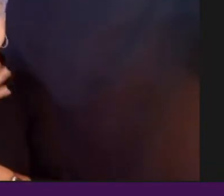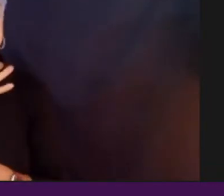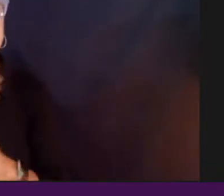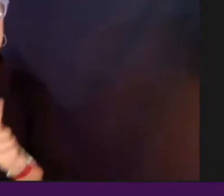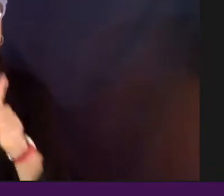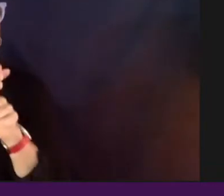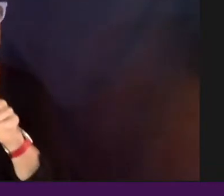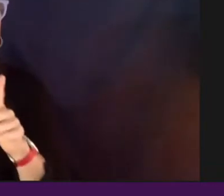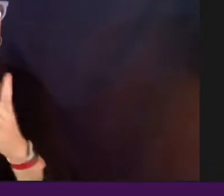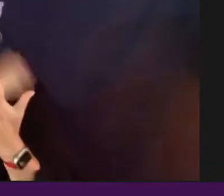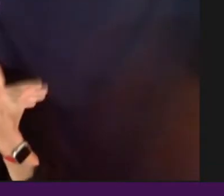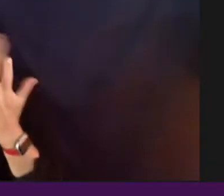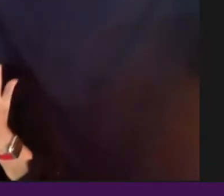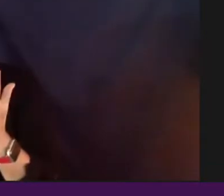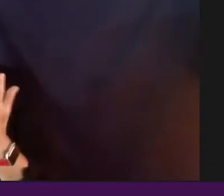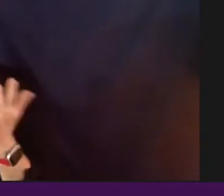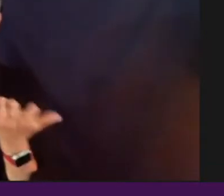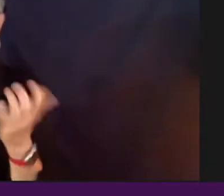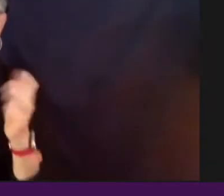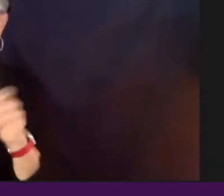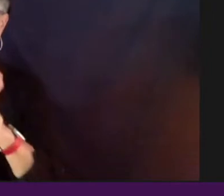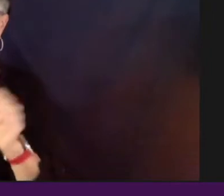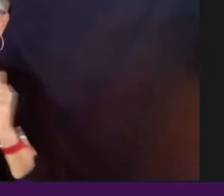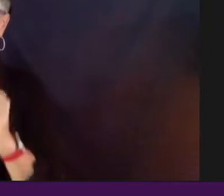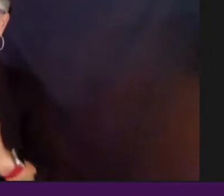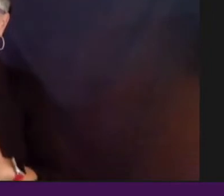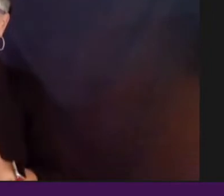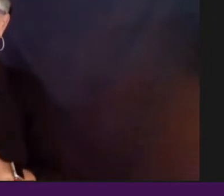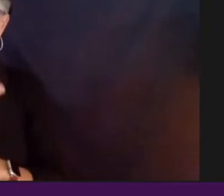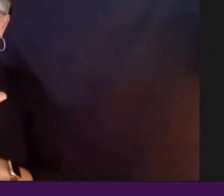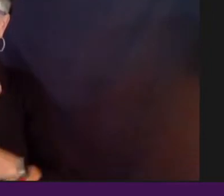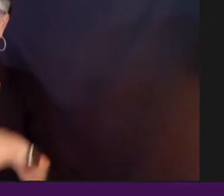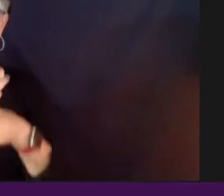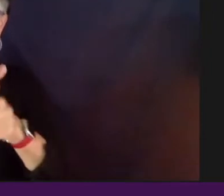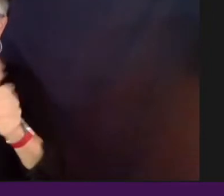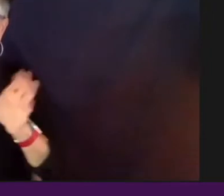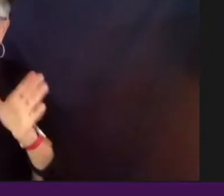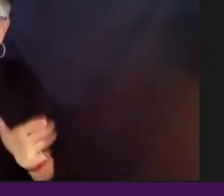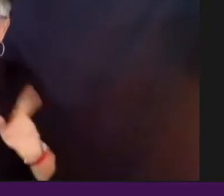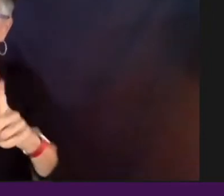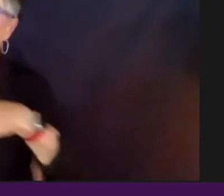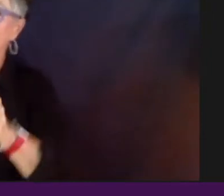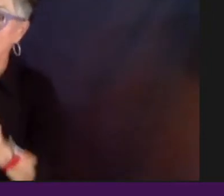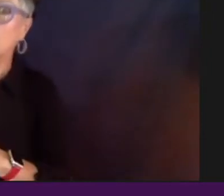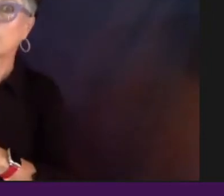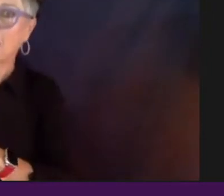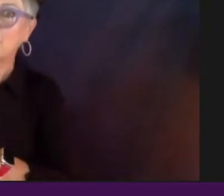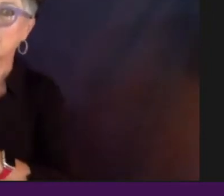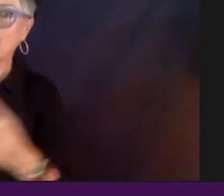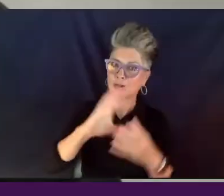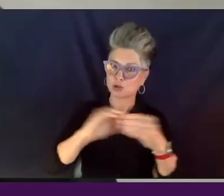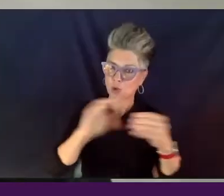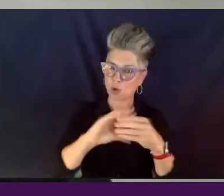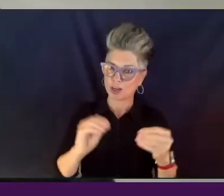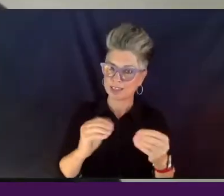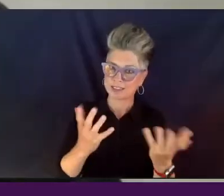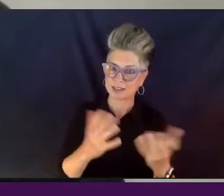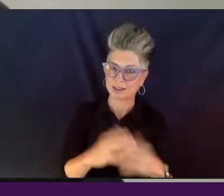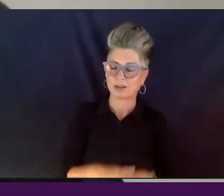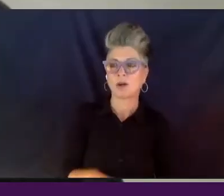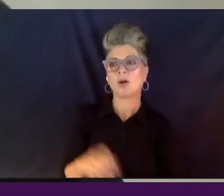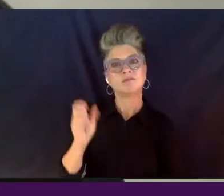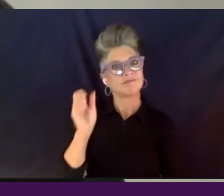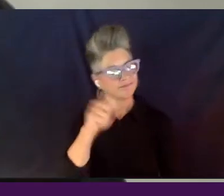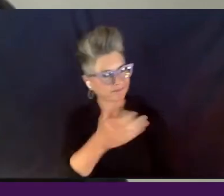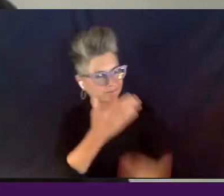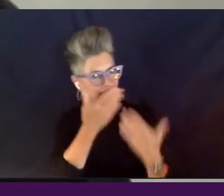series, working with, uh, BIPOC makers to tell BIPOC stories and, and then some. Well, thanks. Thanks so much, Leslie. Um,